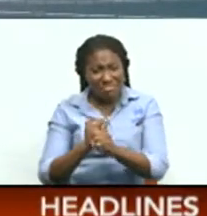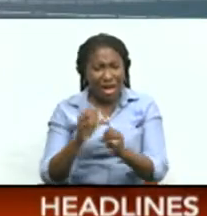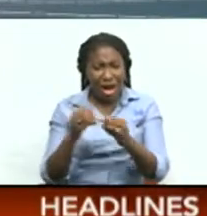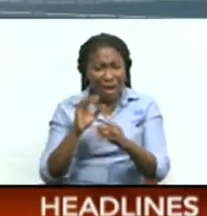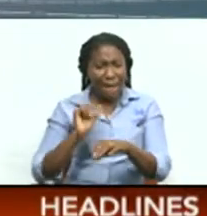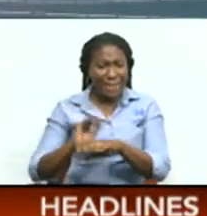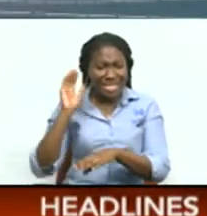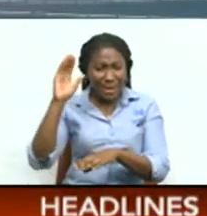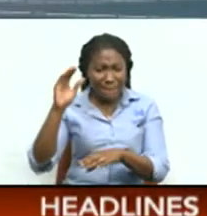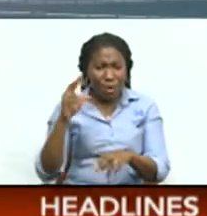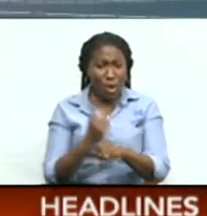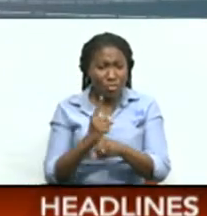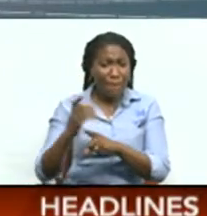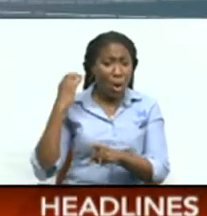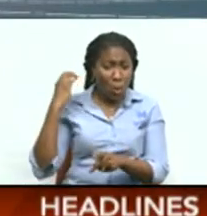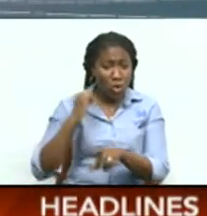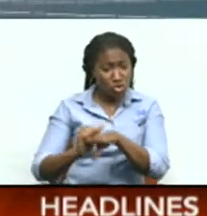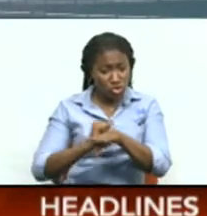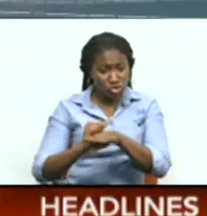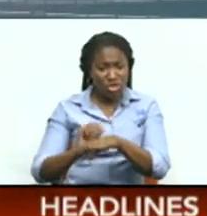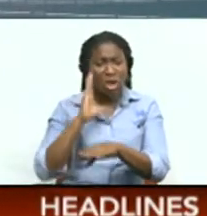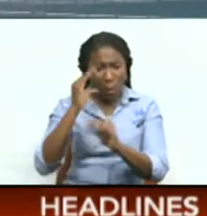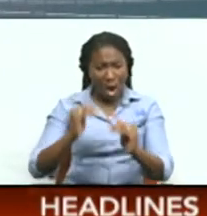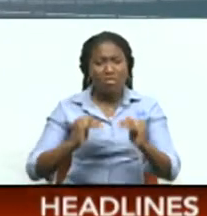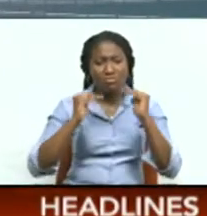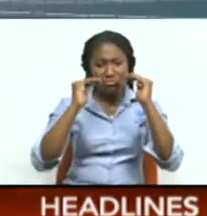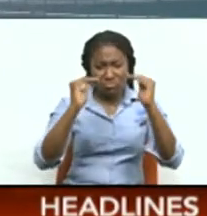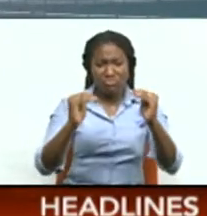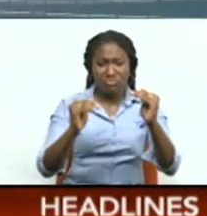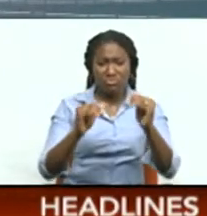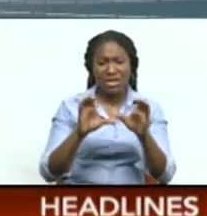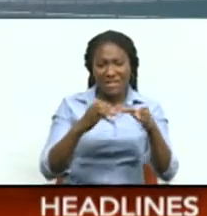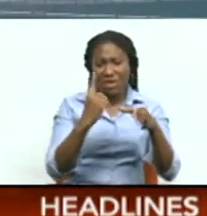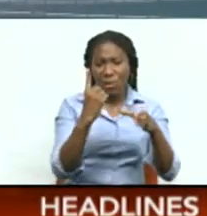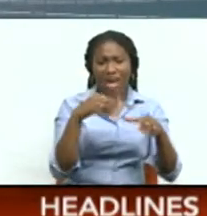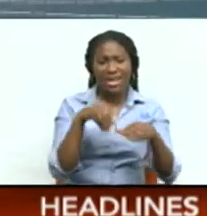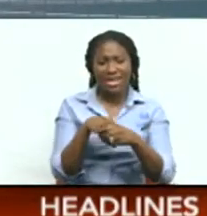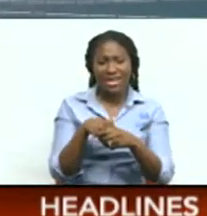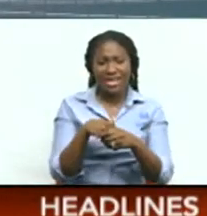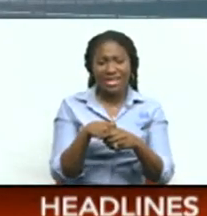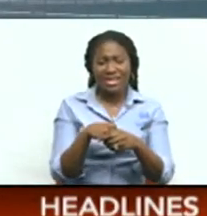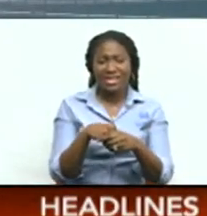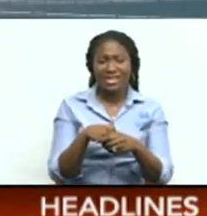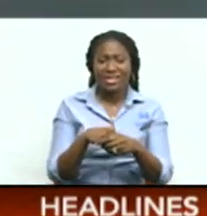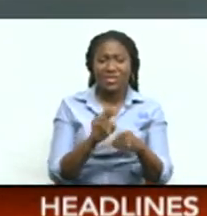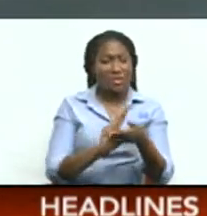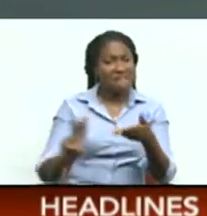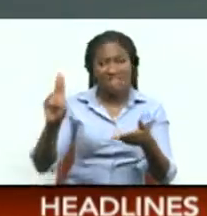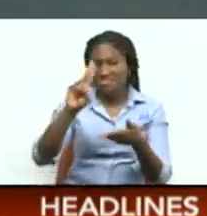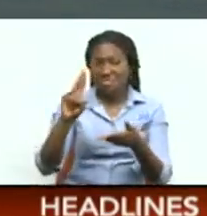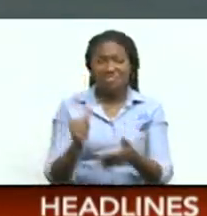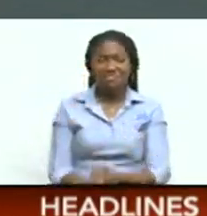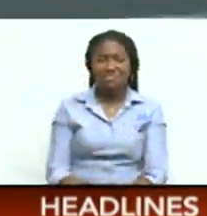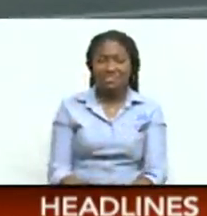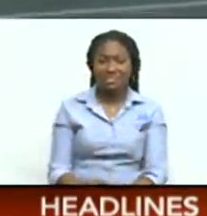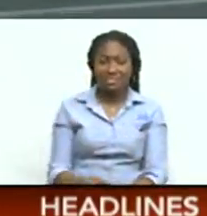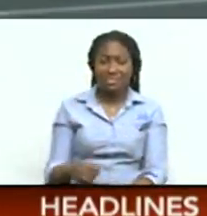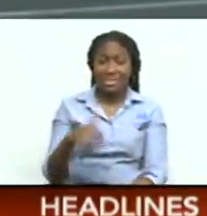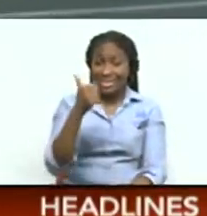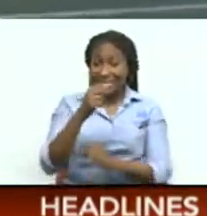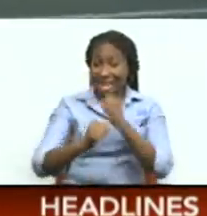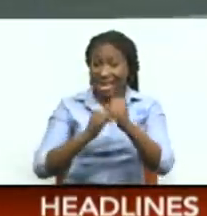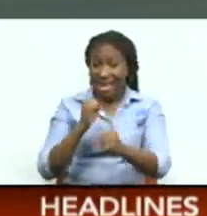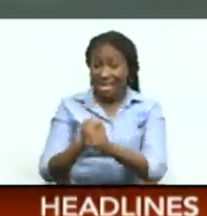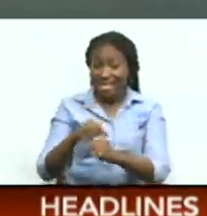With proper coaching They will get to the next level Division I NIA or our university For the past decade 19